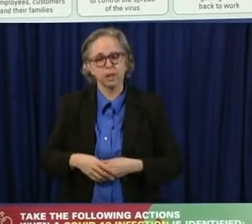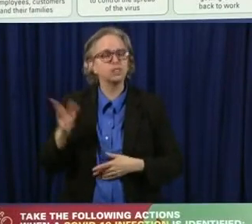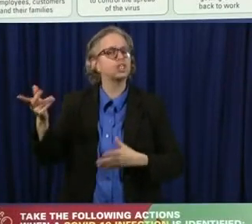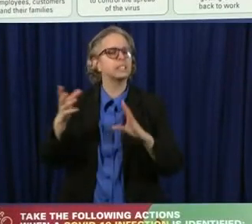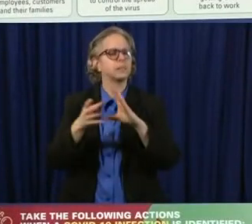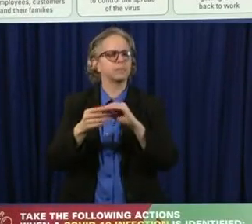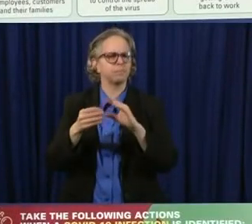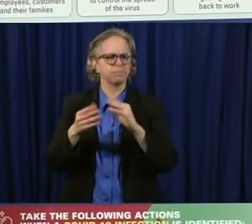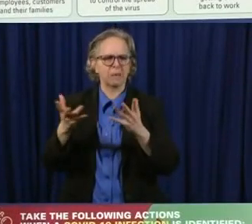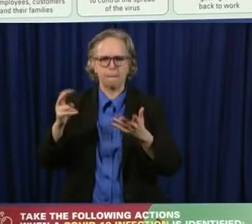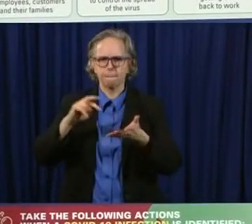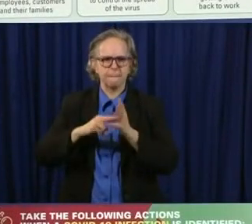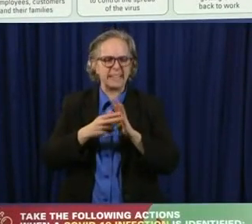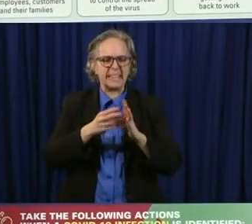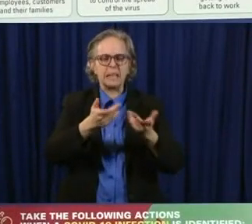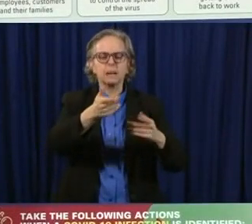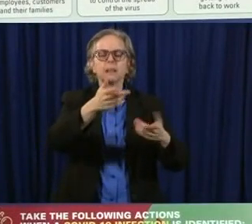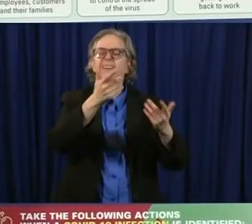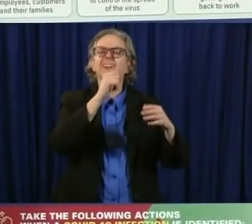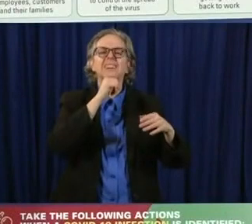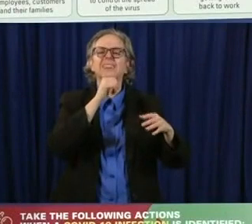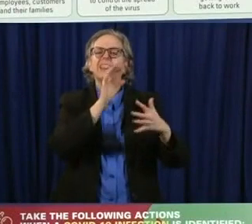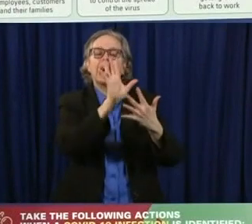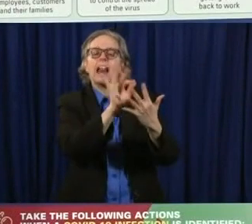-essential medical procedures.